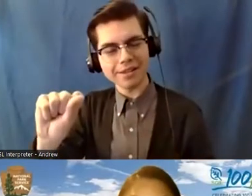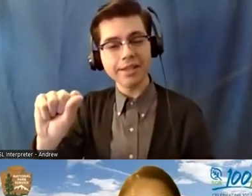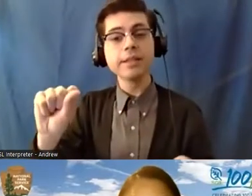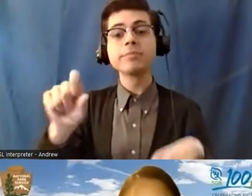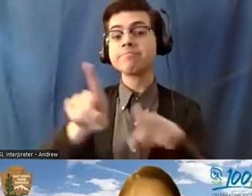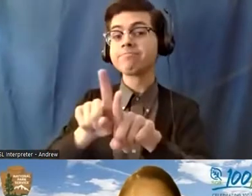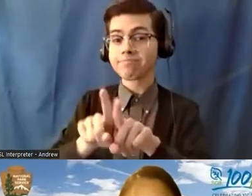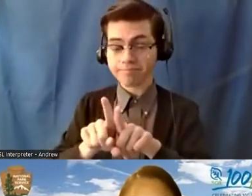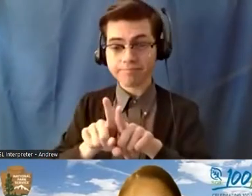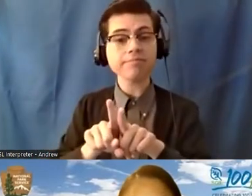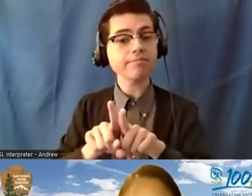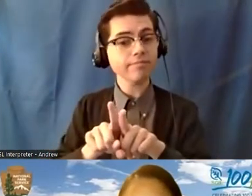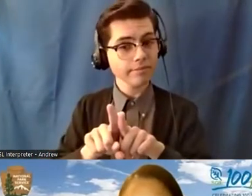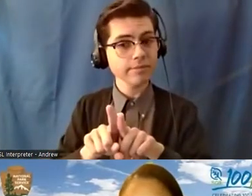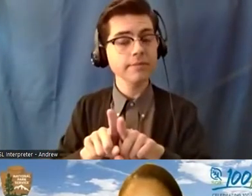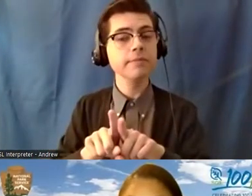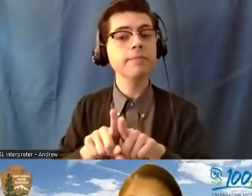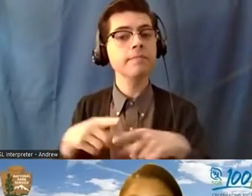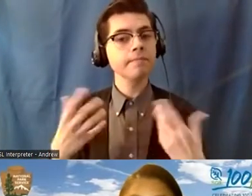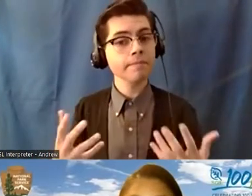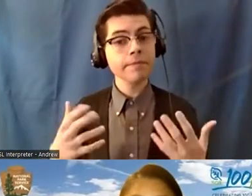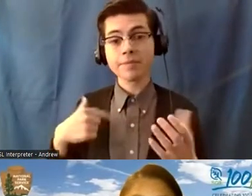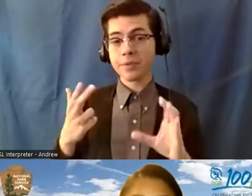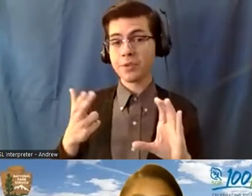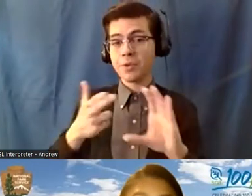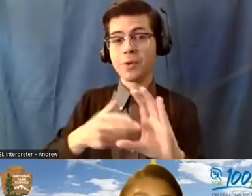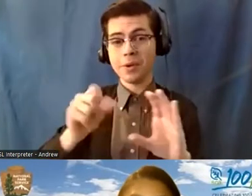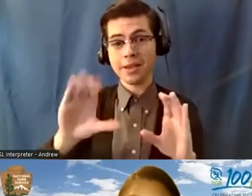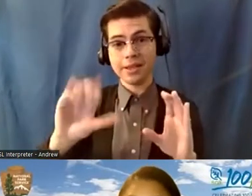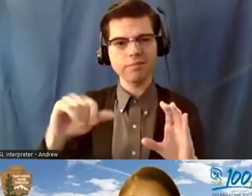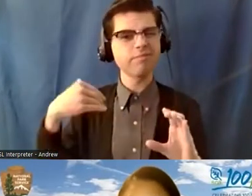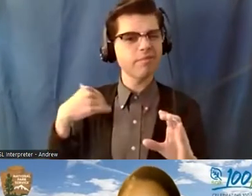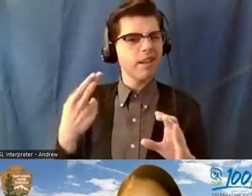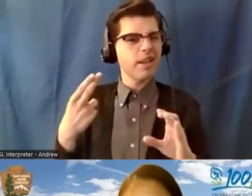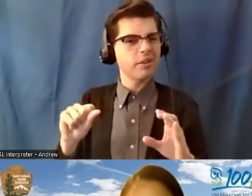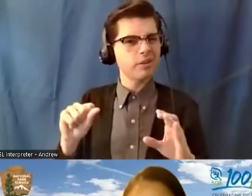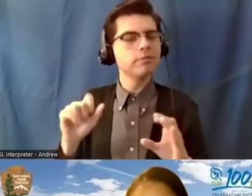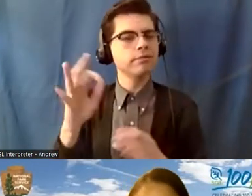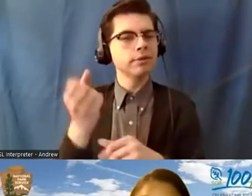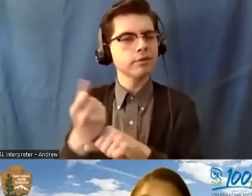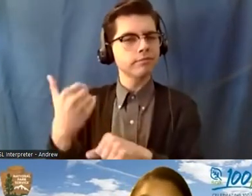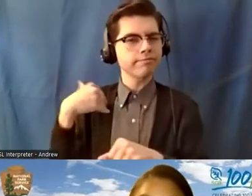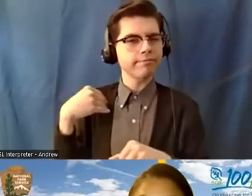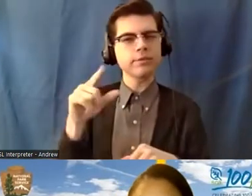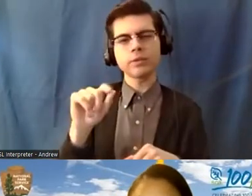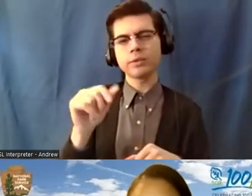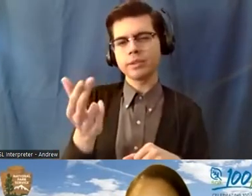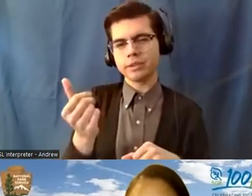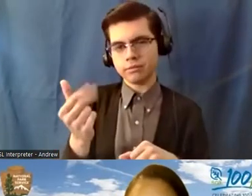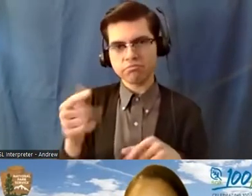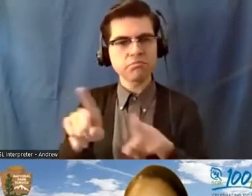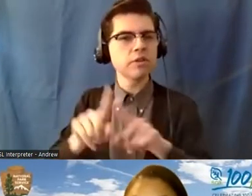I also joined SCA back in high school, which is nine years ago, back in 2013 as a community crew